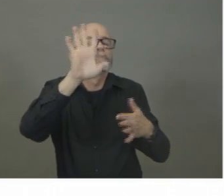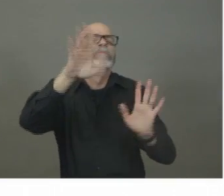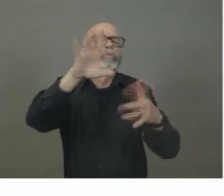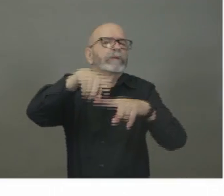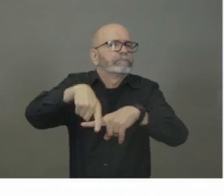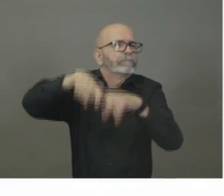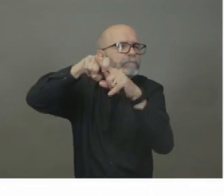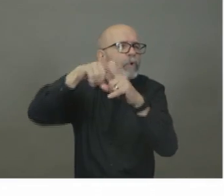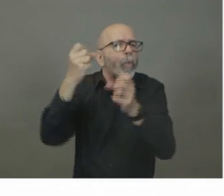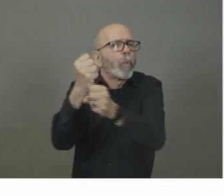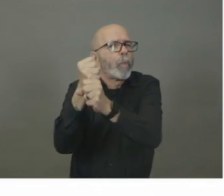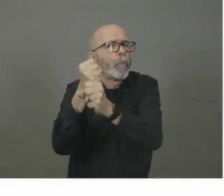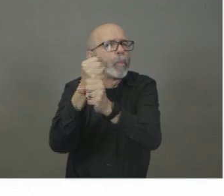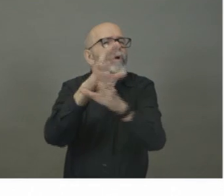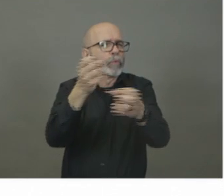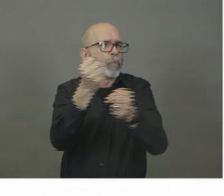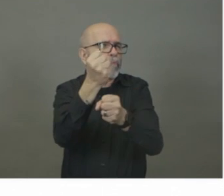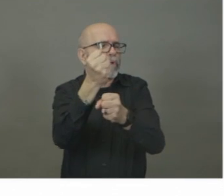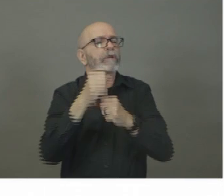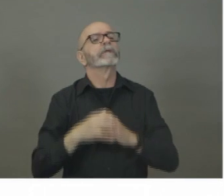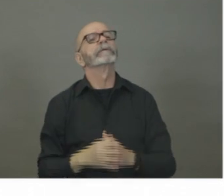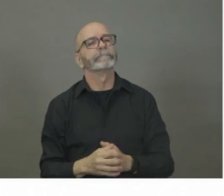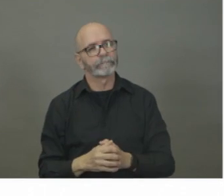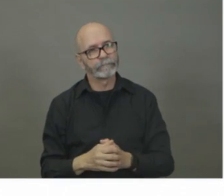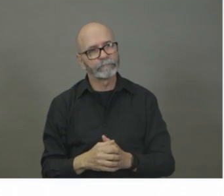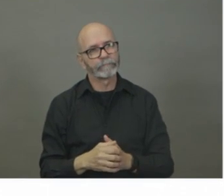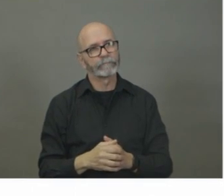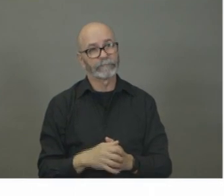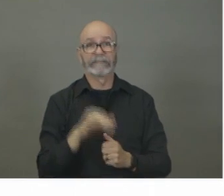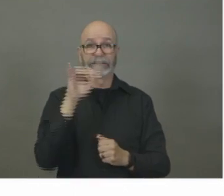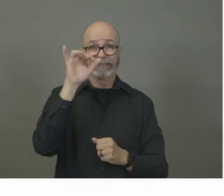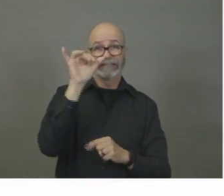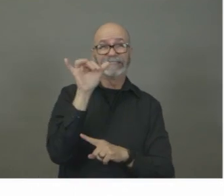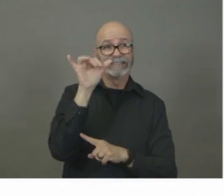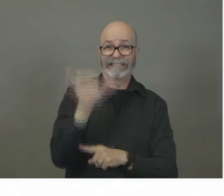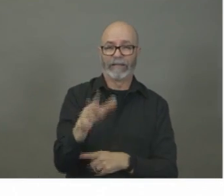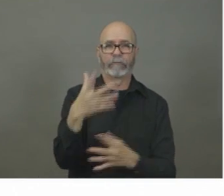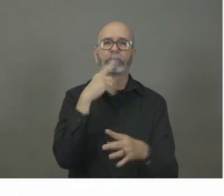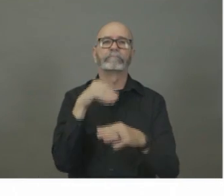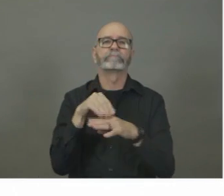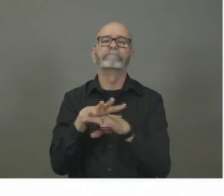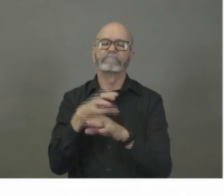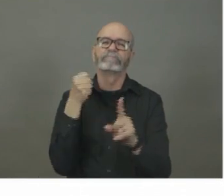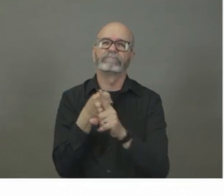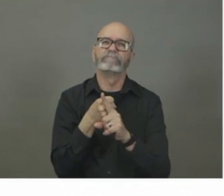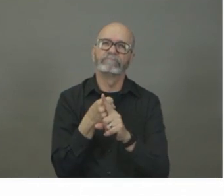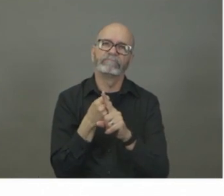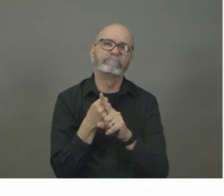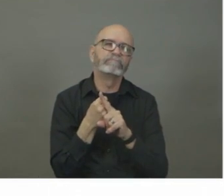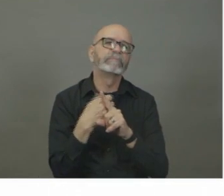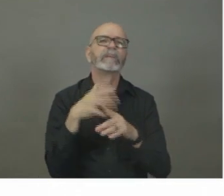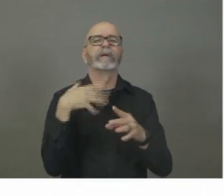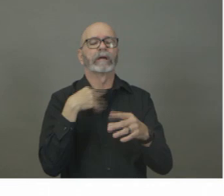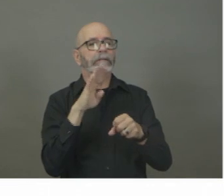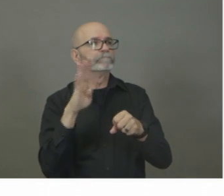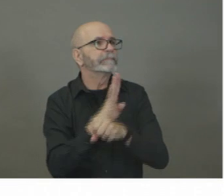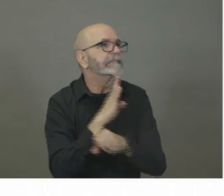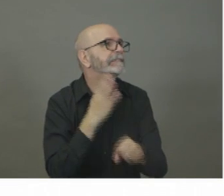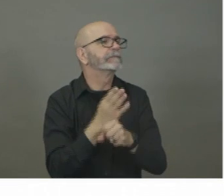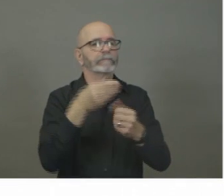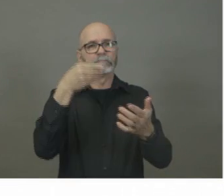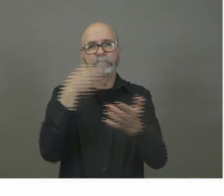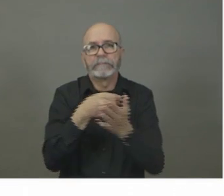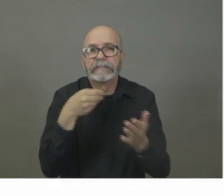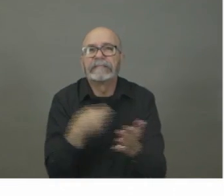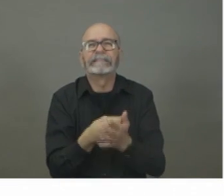them today. We understand this decision will impact travel plans and productivity but we believe it is necessary to continue to